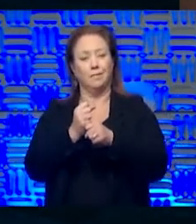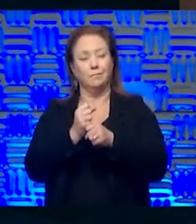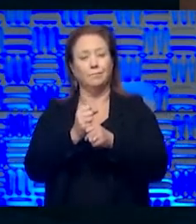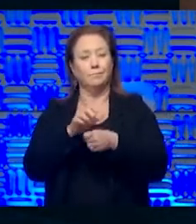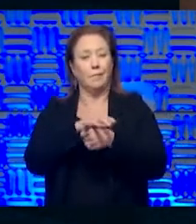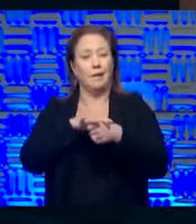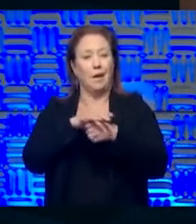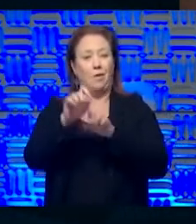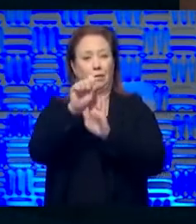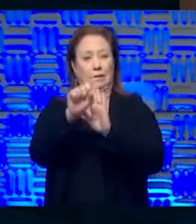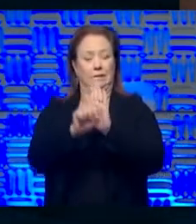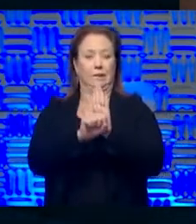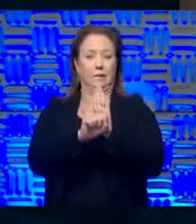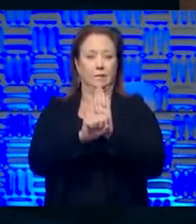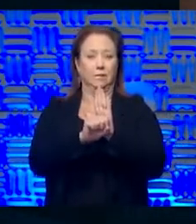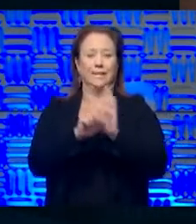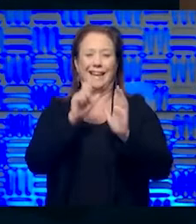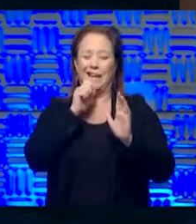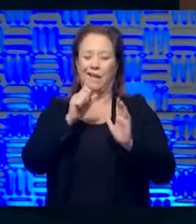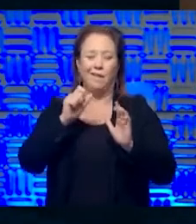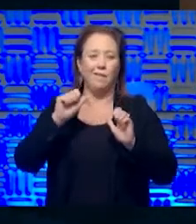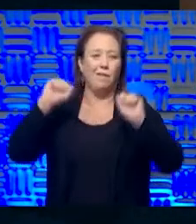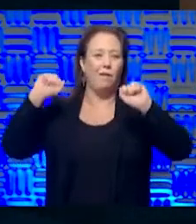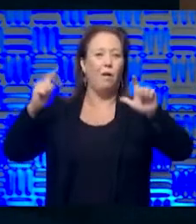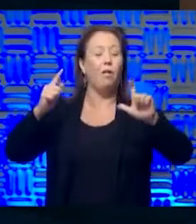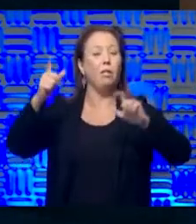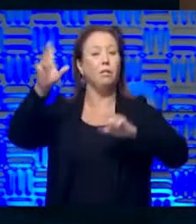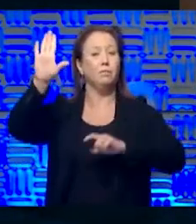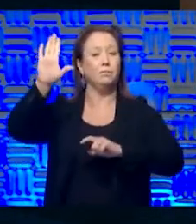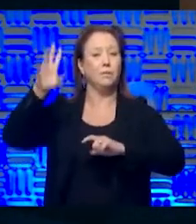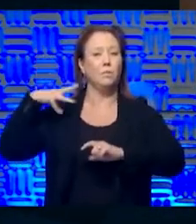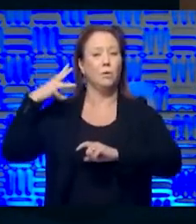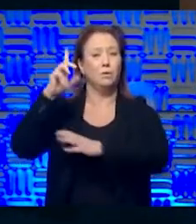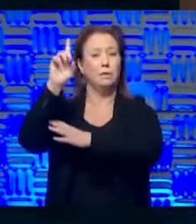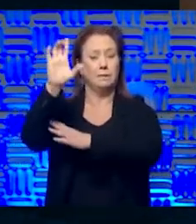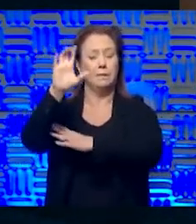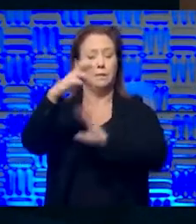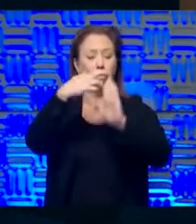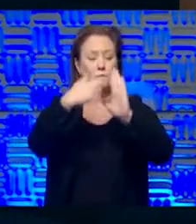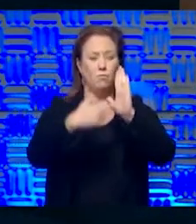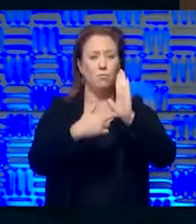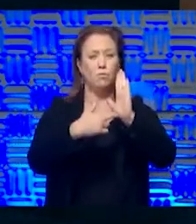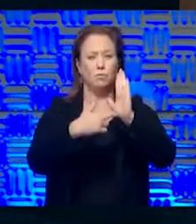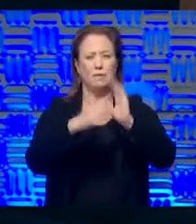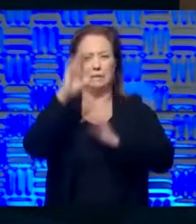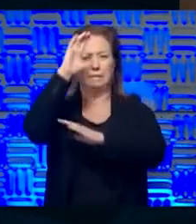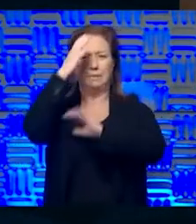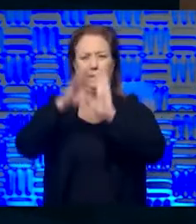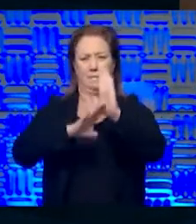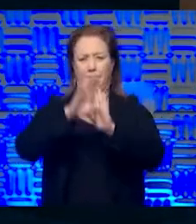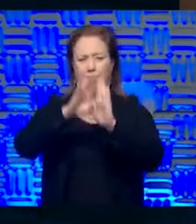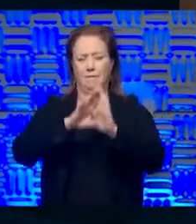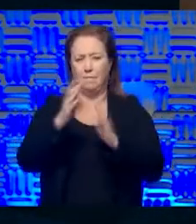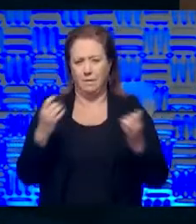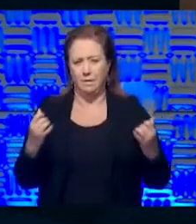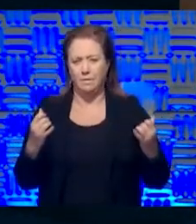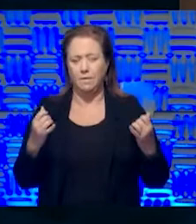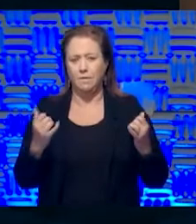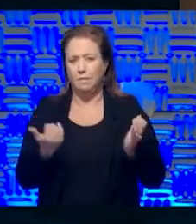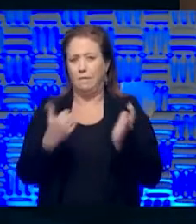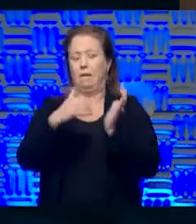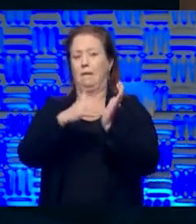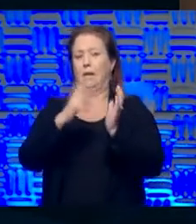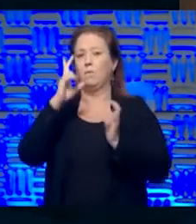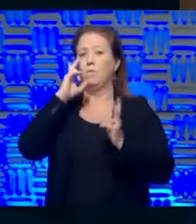than all of them being made in Washington,.C. And so guidelines that seem to be developing, again,